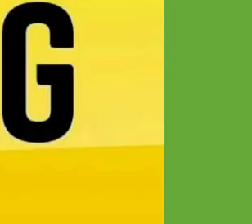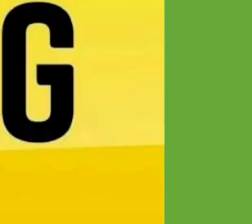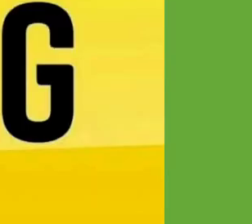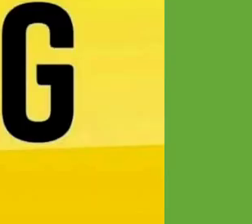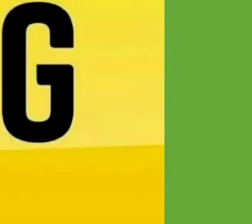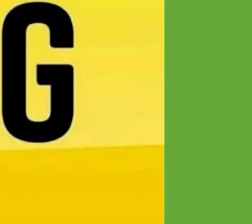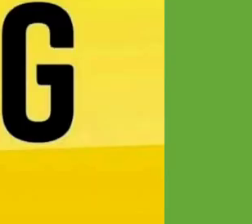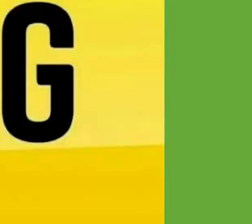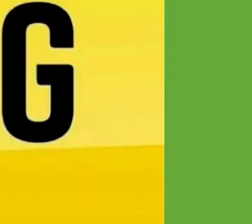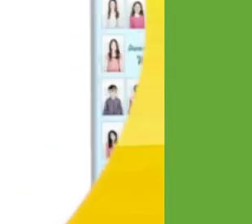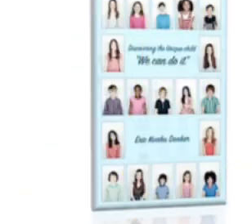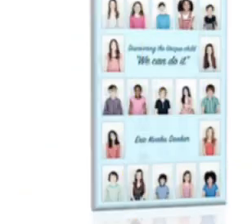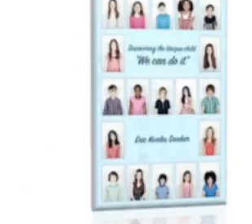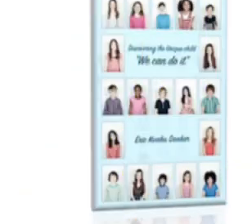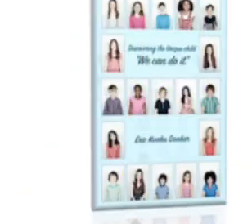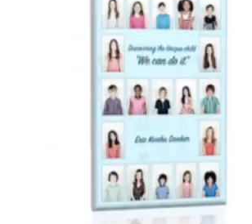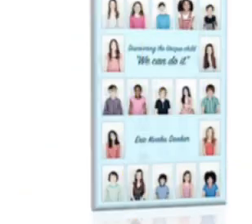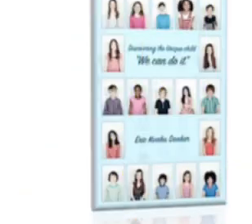you. You